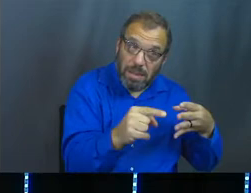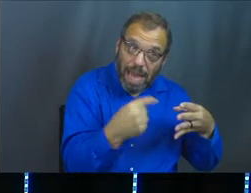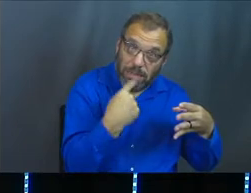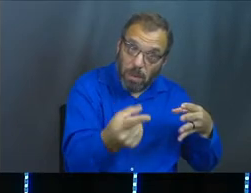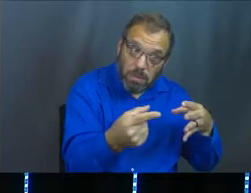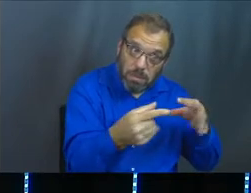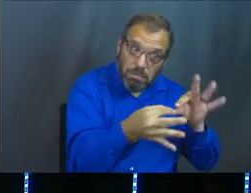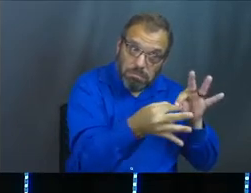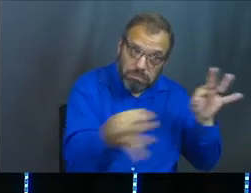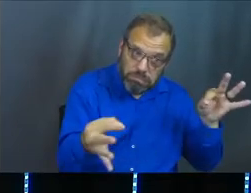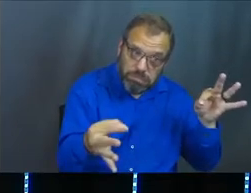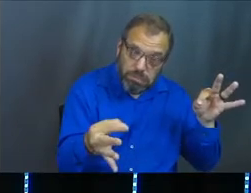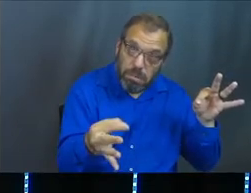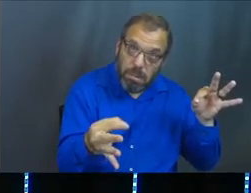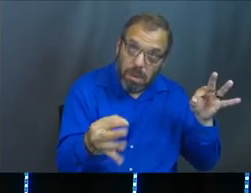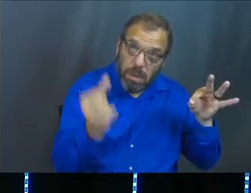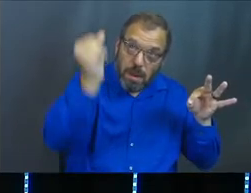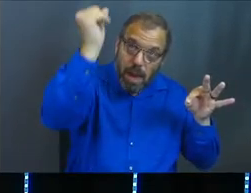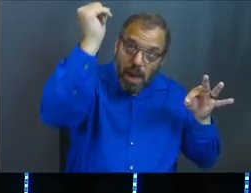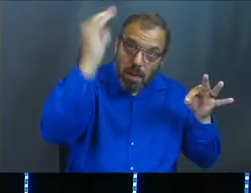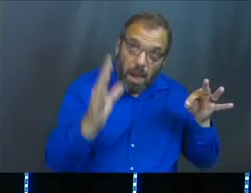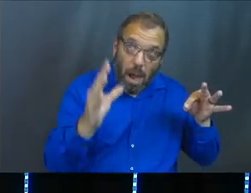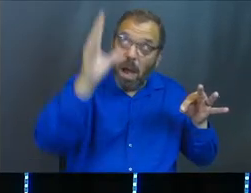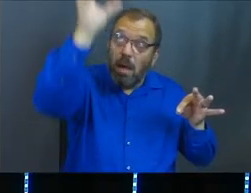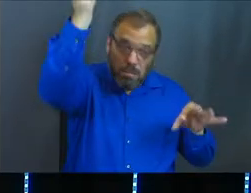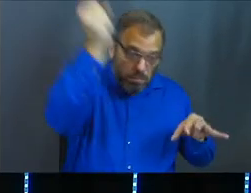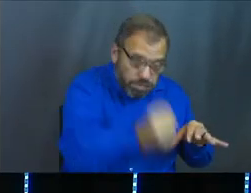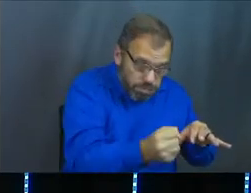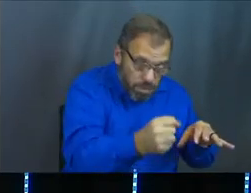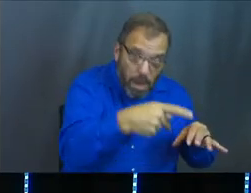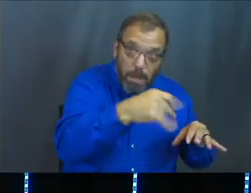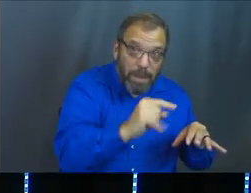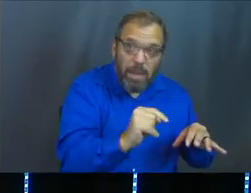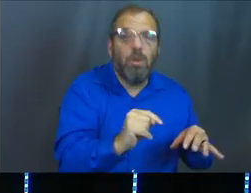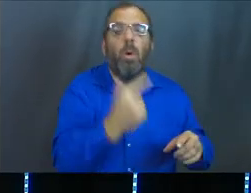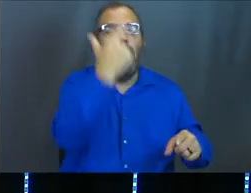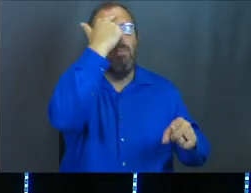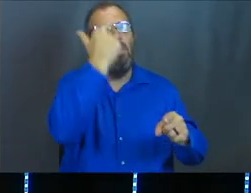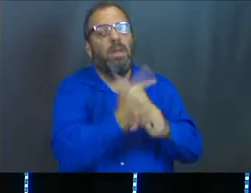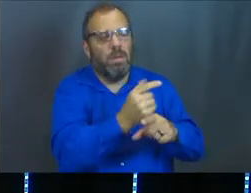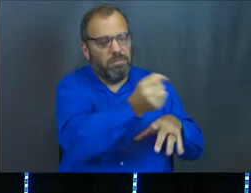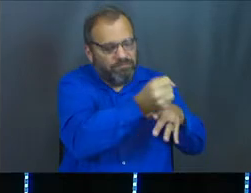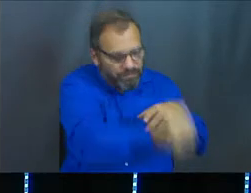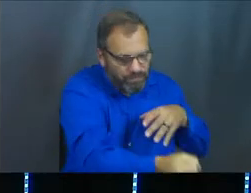here that God didn't put Joseph in the pit. His brothers did.